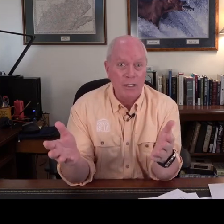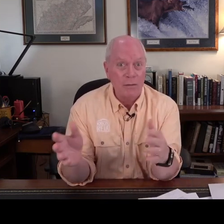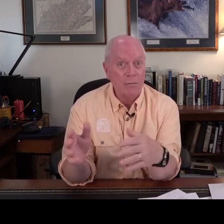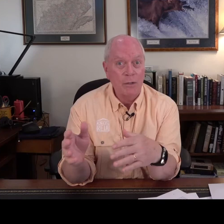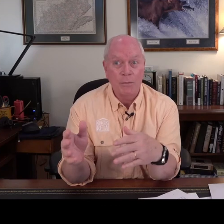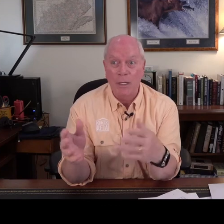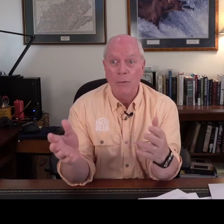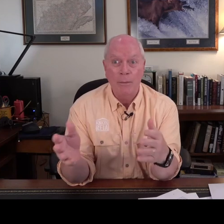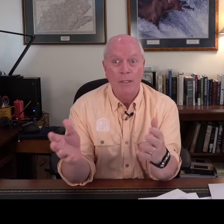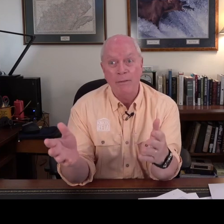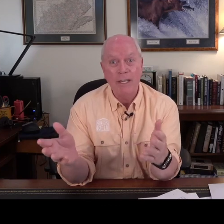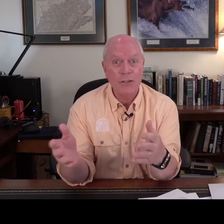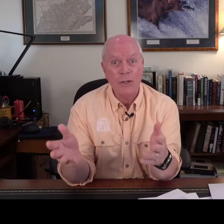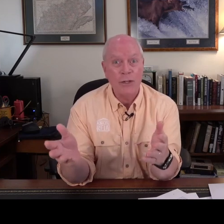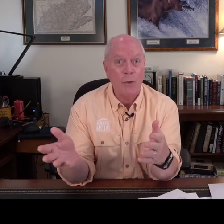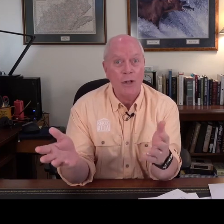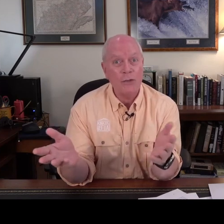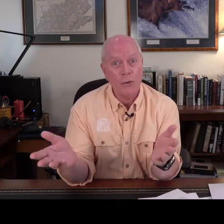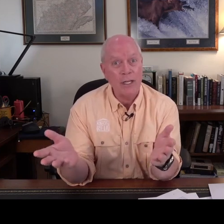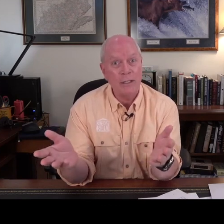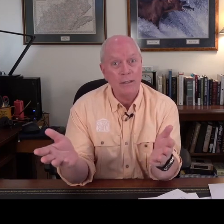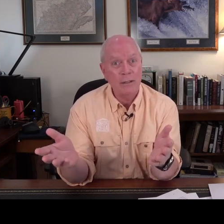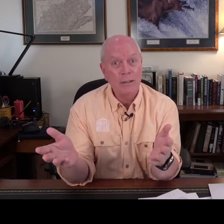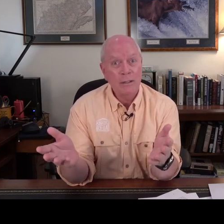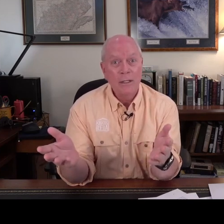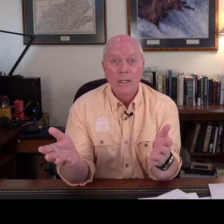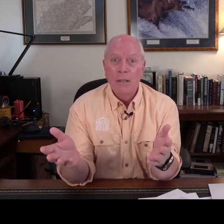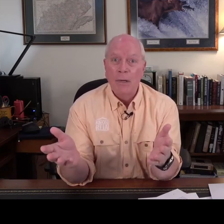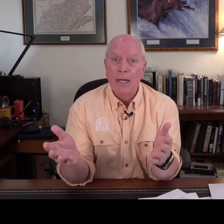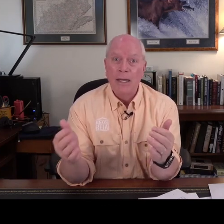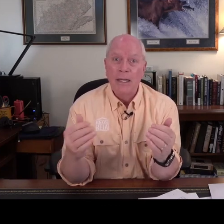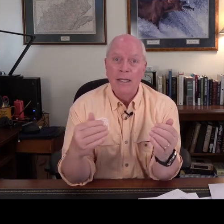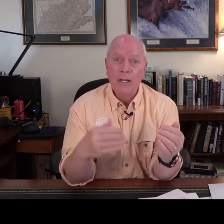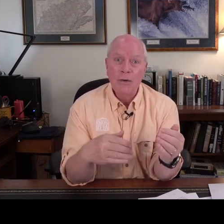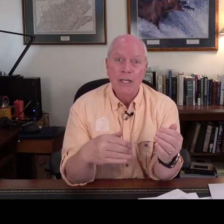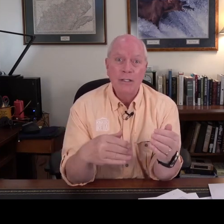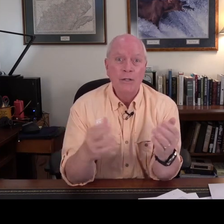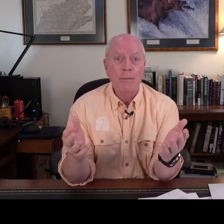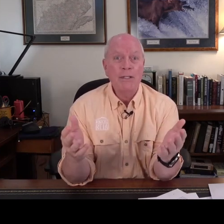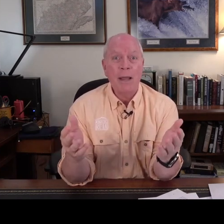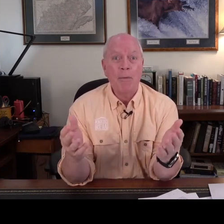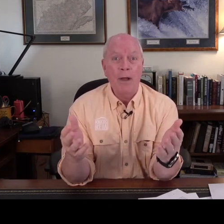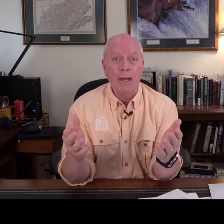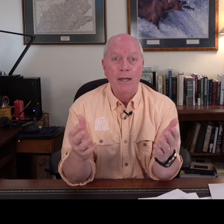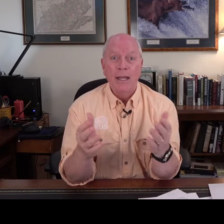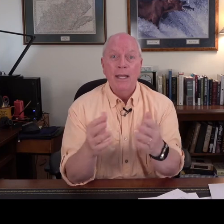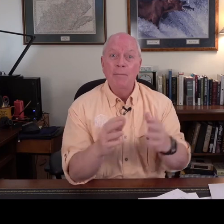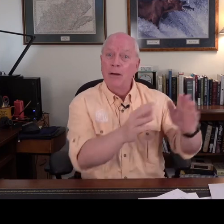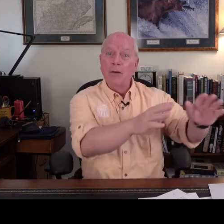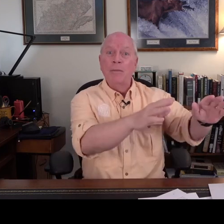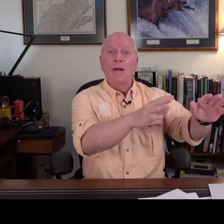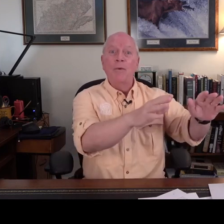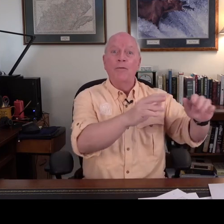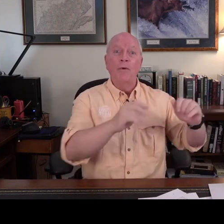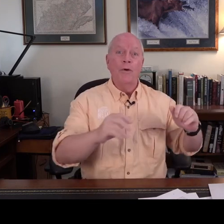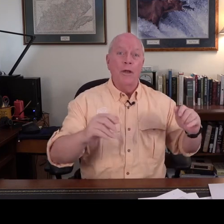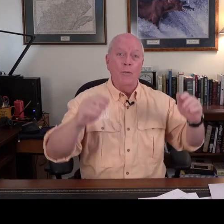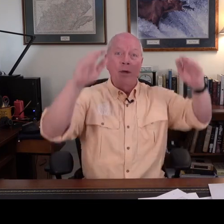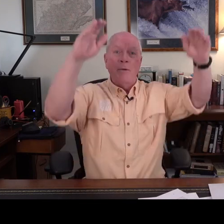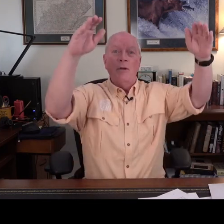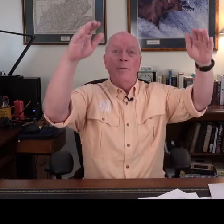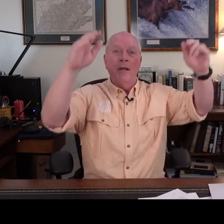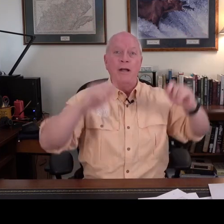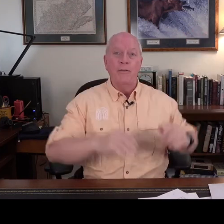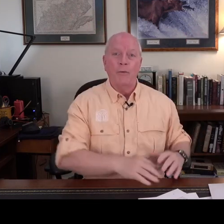on the street there's men and women living next to each other on the street but in these hotels they're going to be separated and men are going to be on one floor